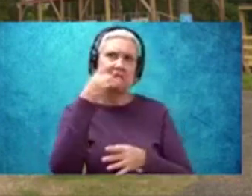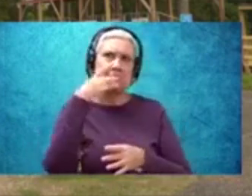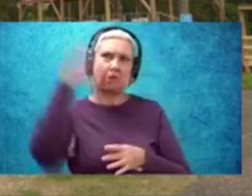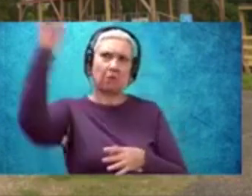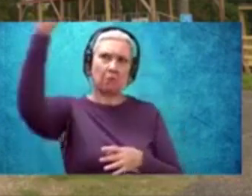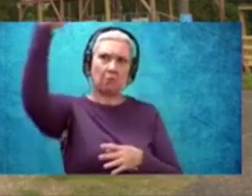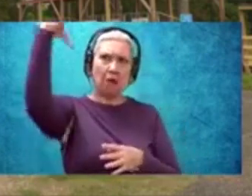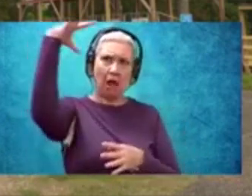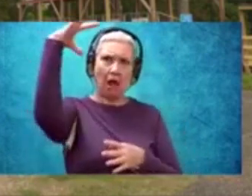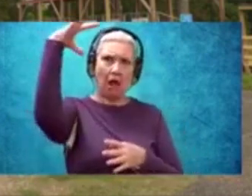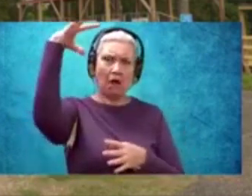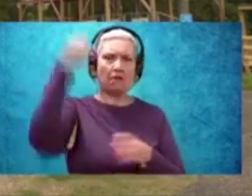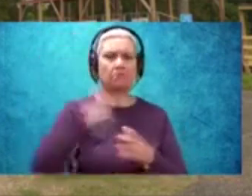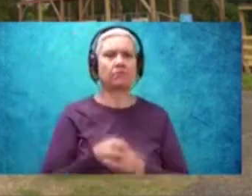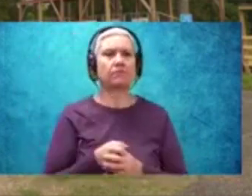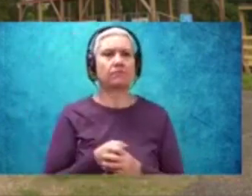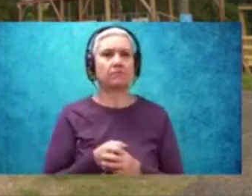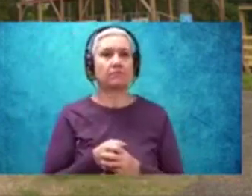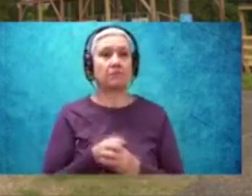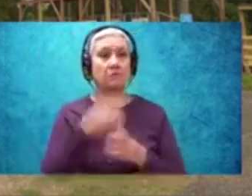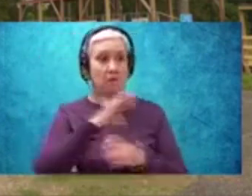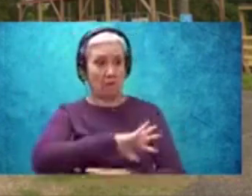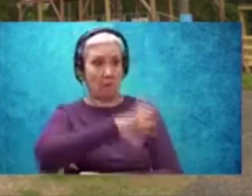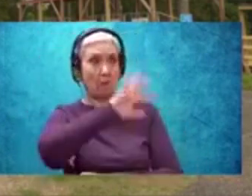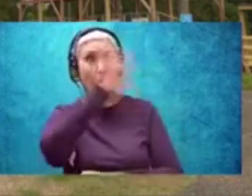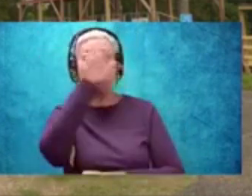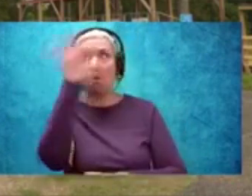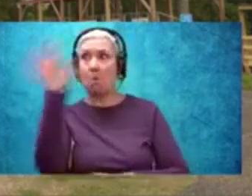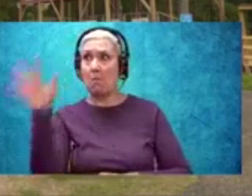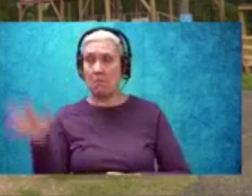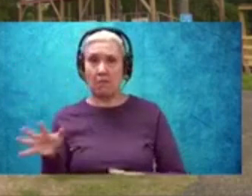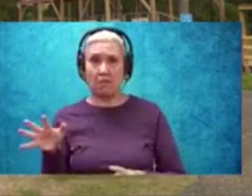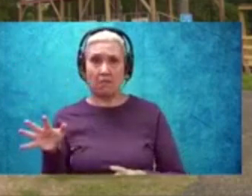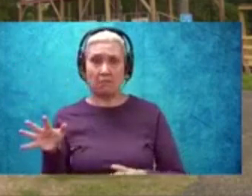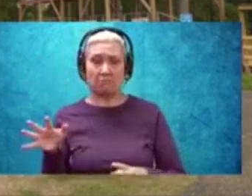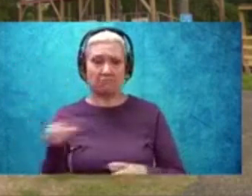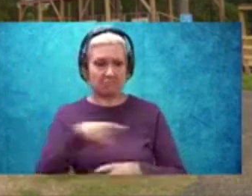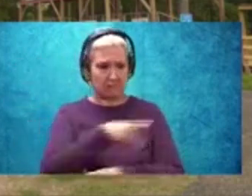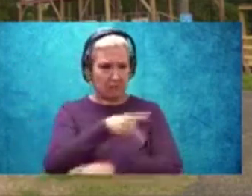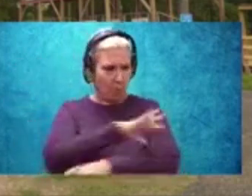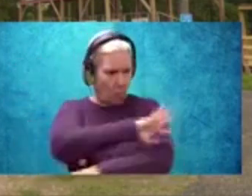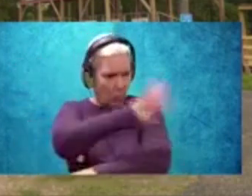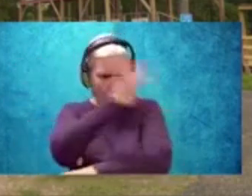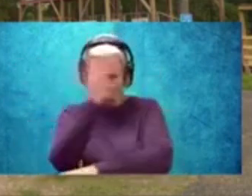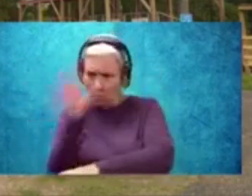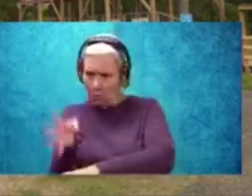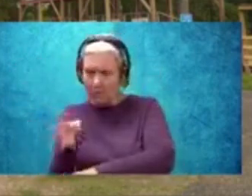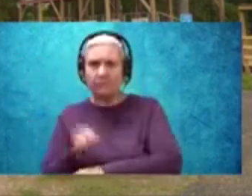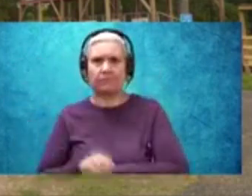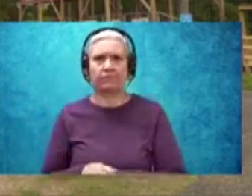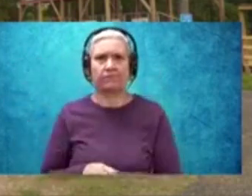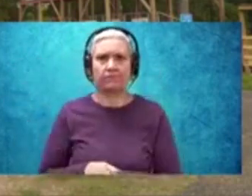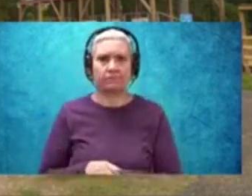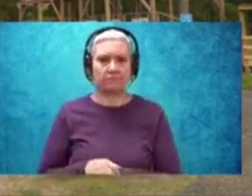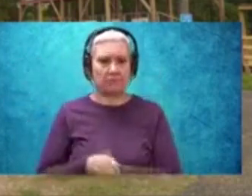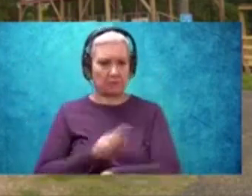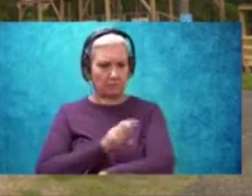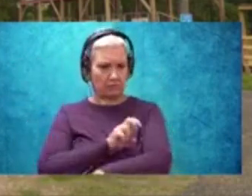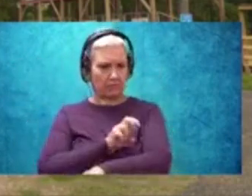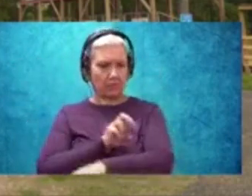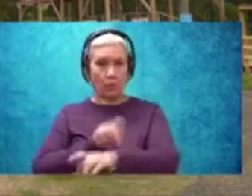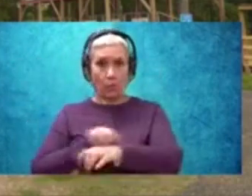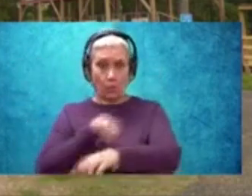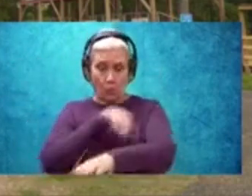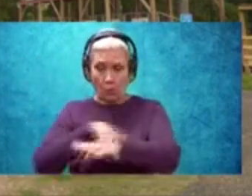shine over the park. You have the rainbow that's around the park. You have the walking track coming